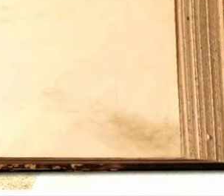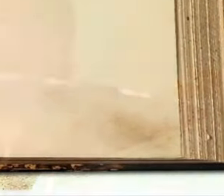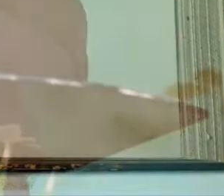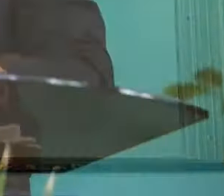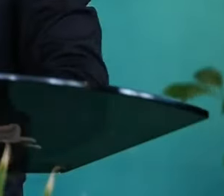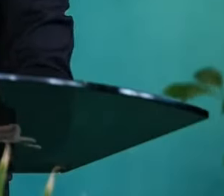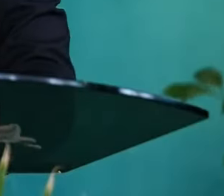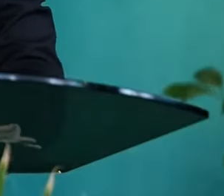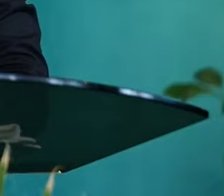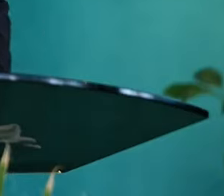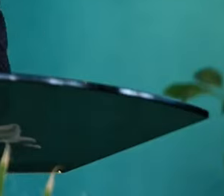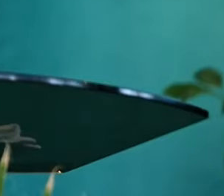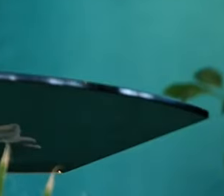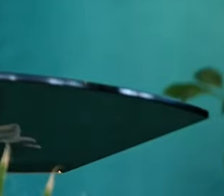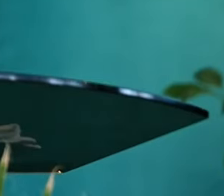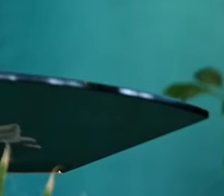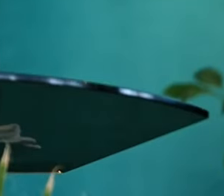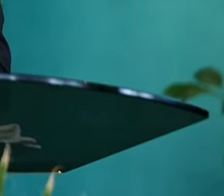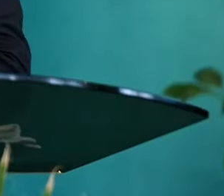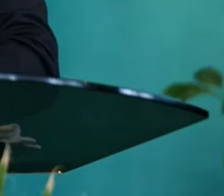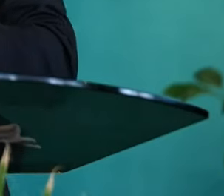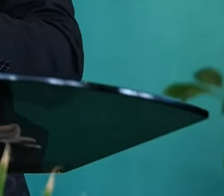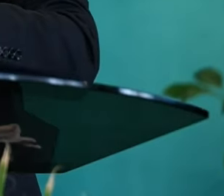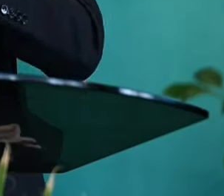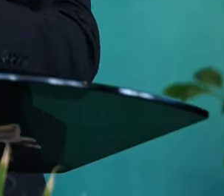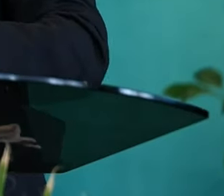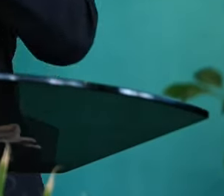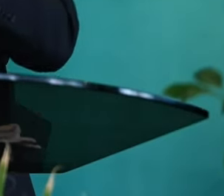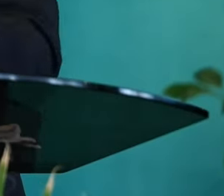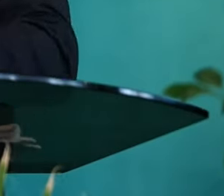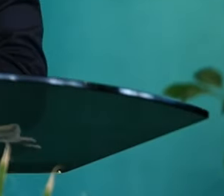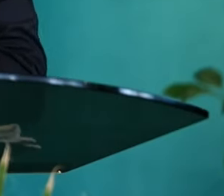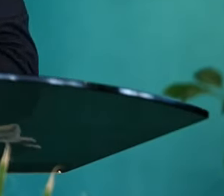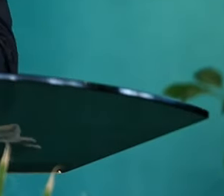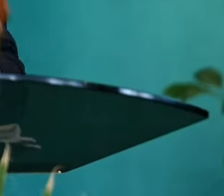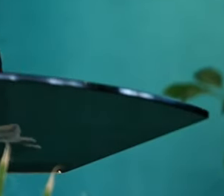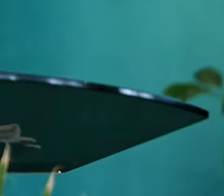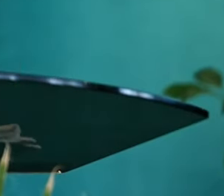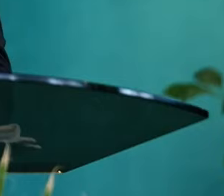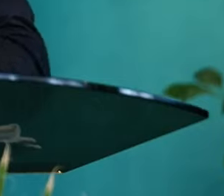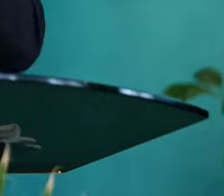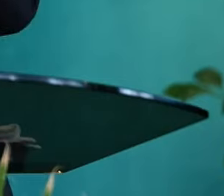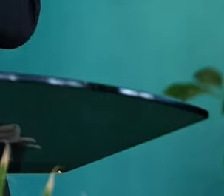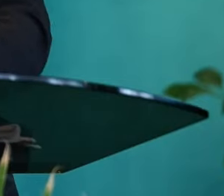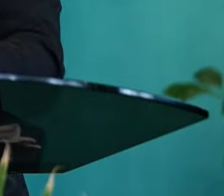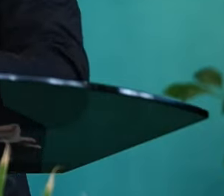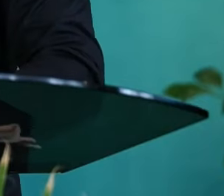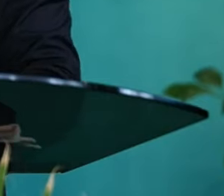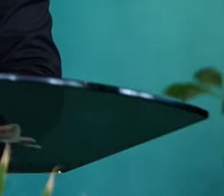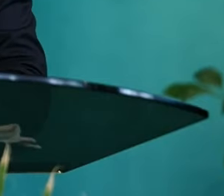word blessed in this text, Macarius, means to be happy. It also means to be